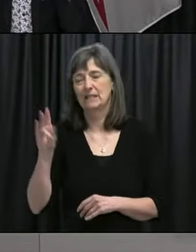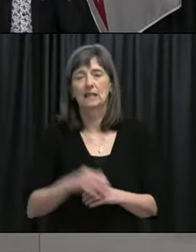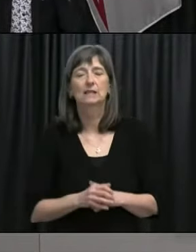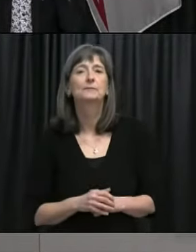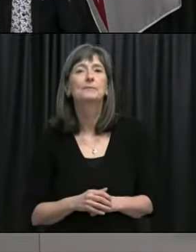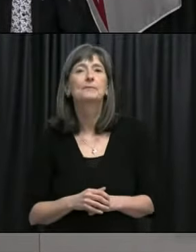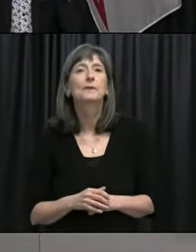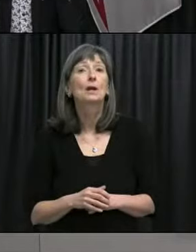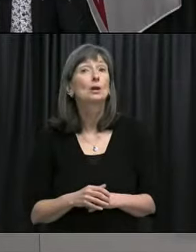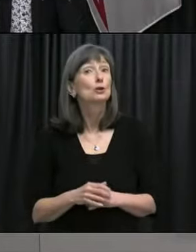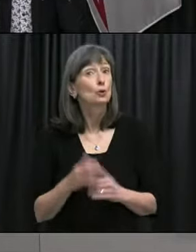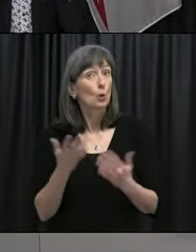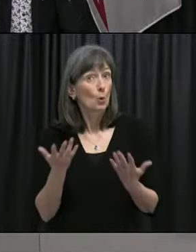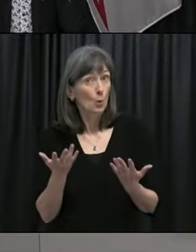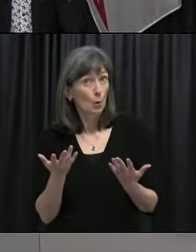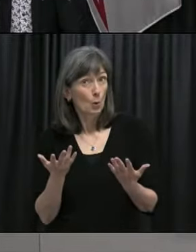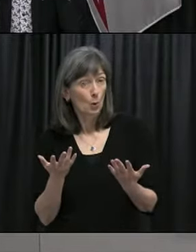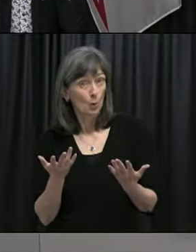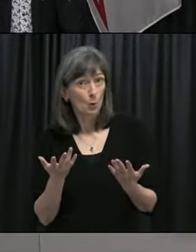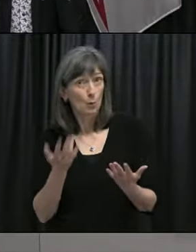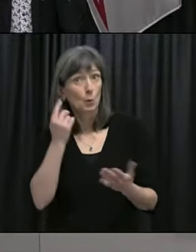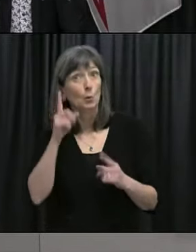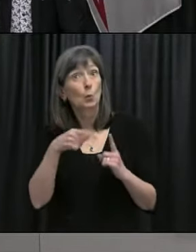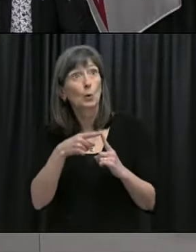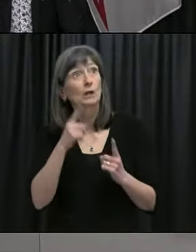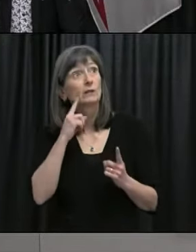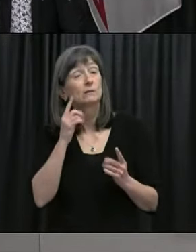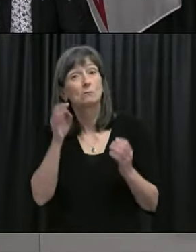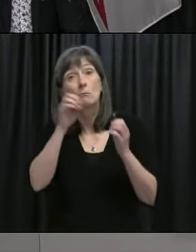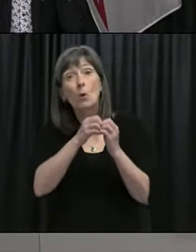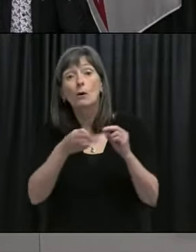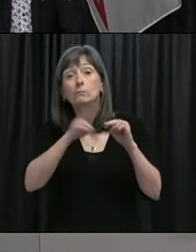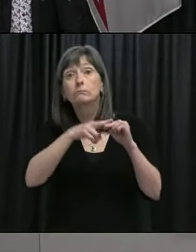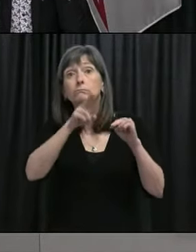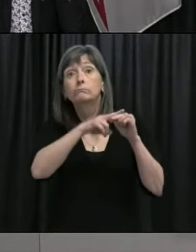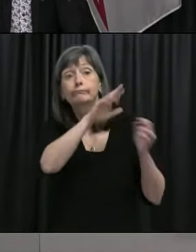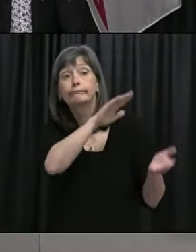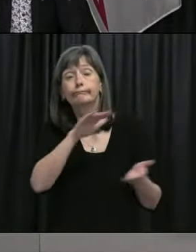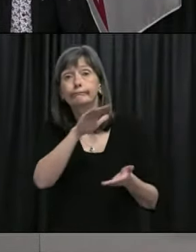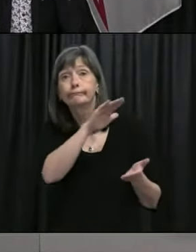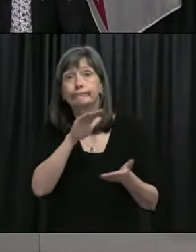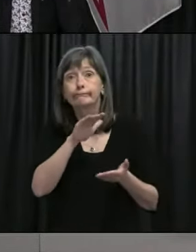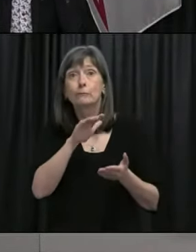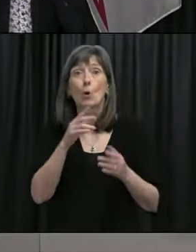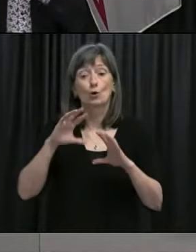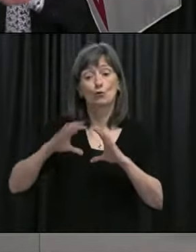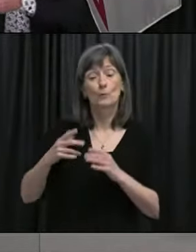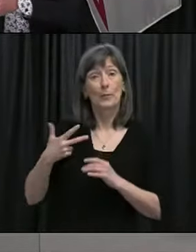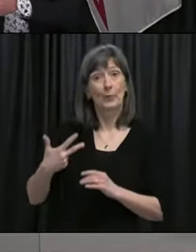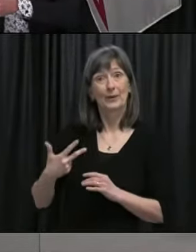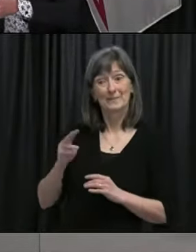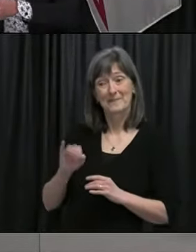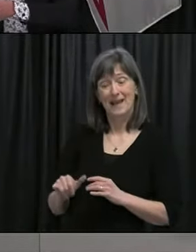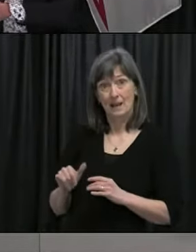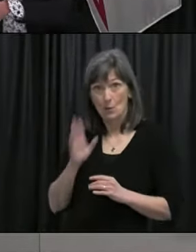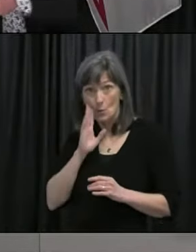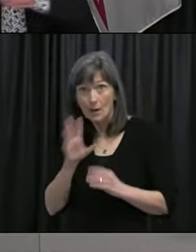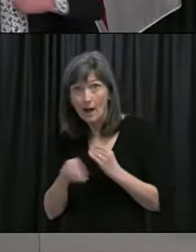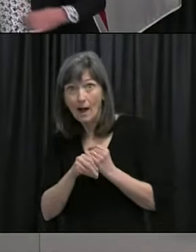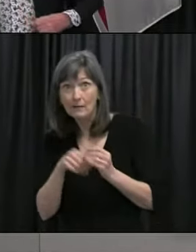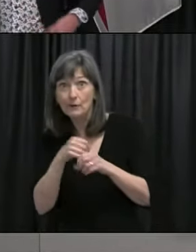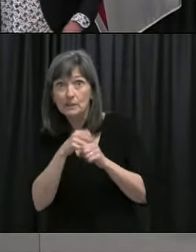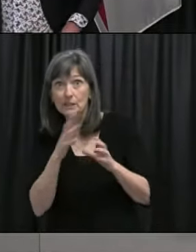delivery of vaccines might change when we get to Phase III later in May? Chris and Patrick?